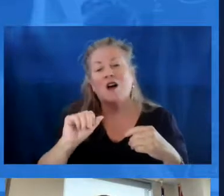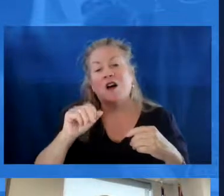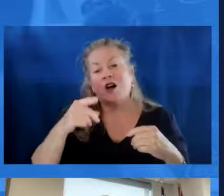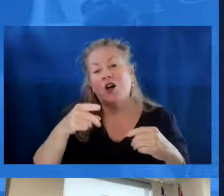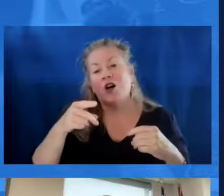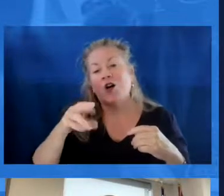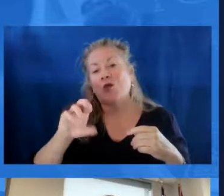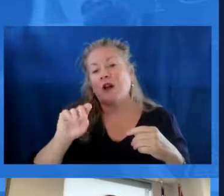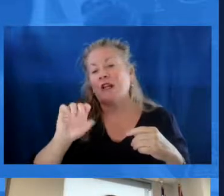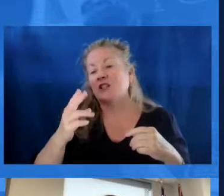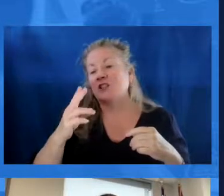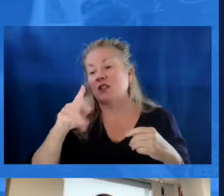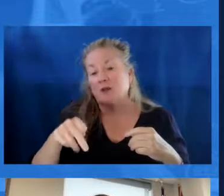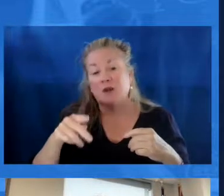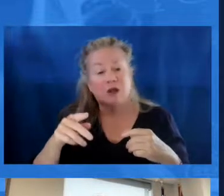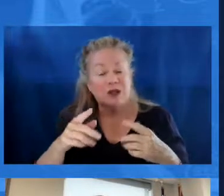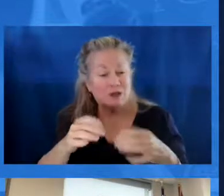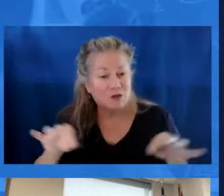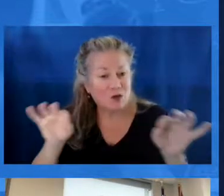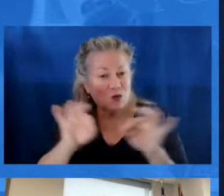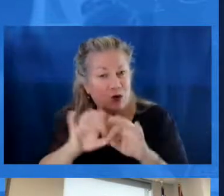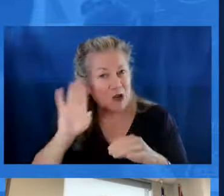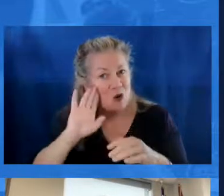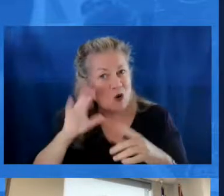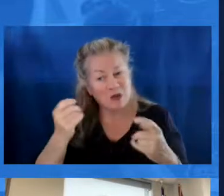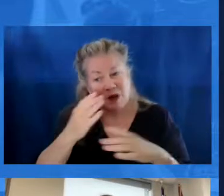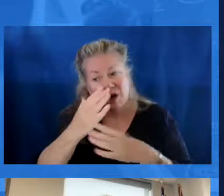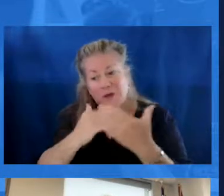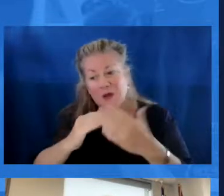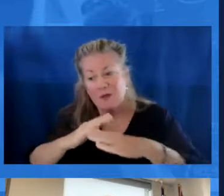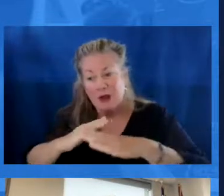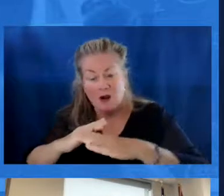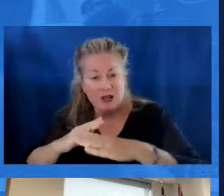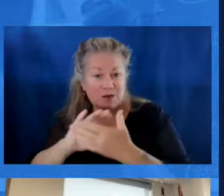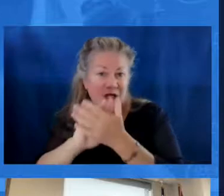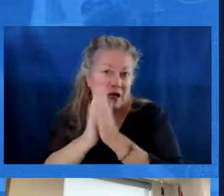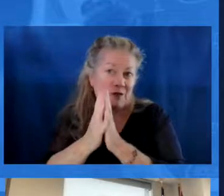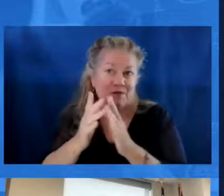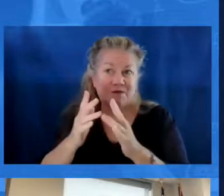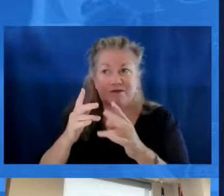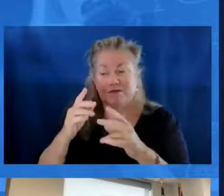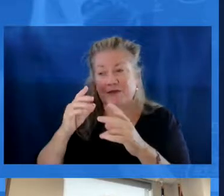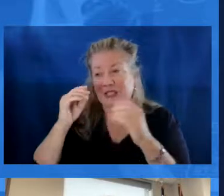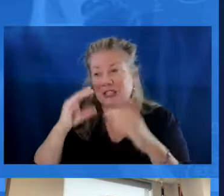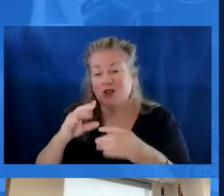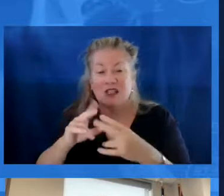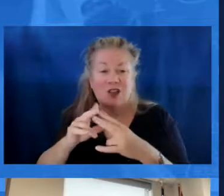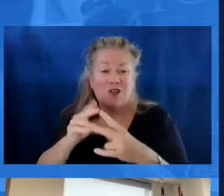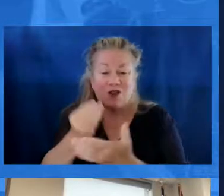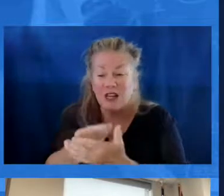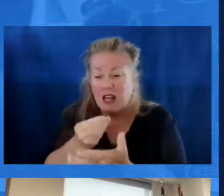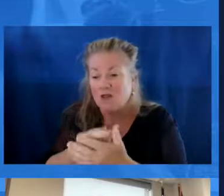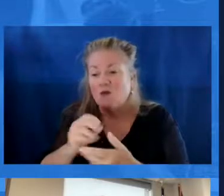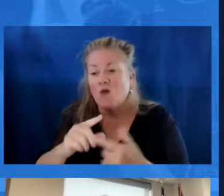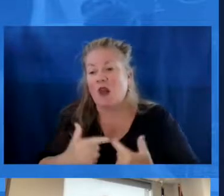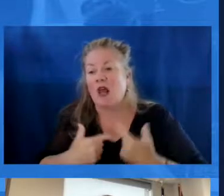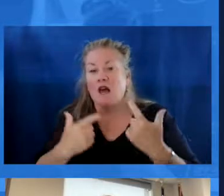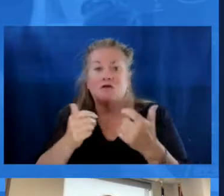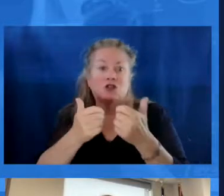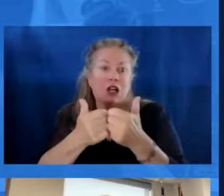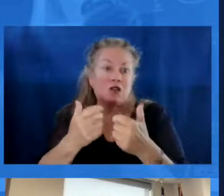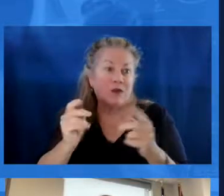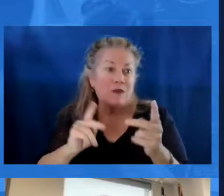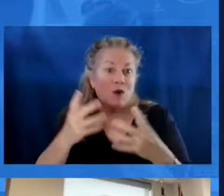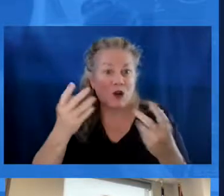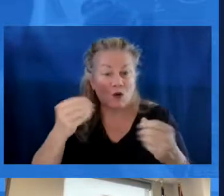really important for the pipeline because we know that with the barriers to becoming a teacher, whether that is a financial barrier or whether there are just life